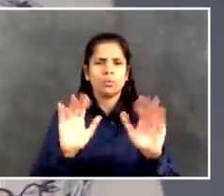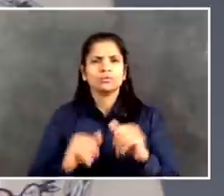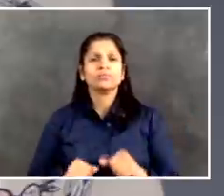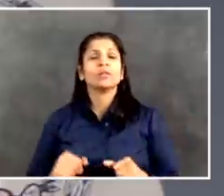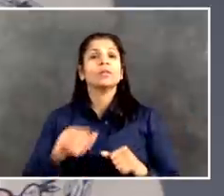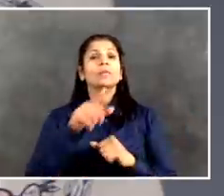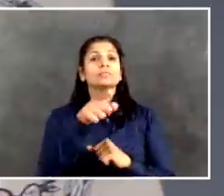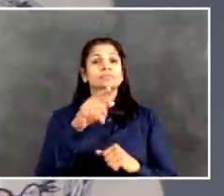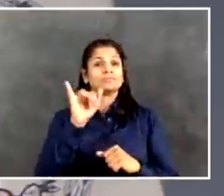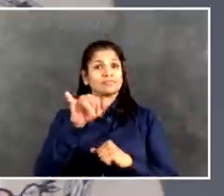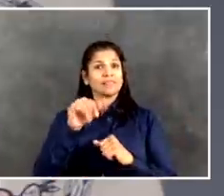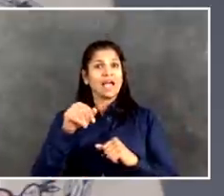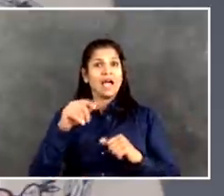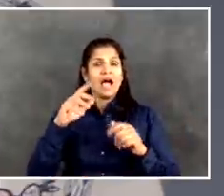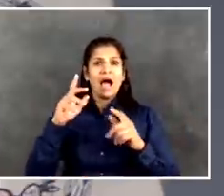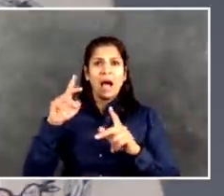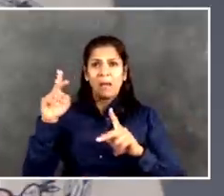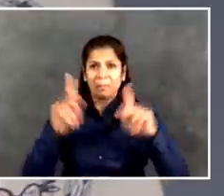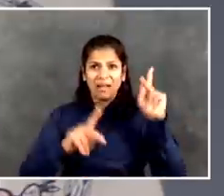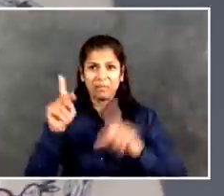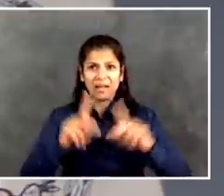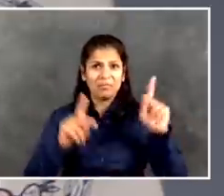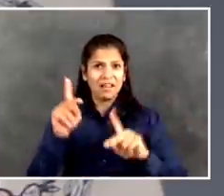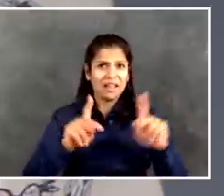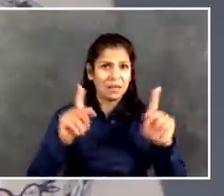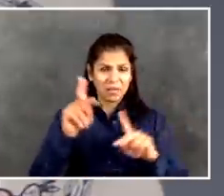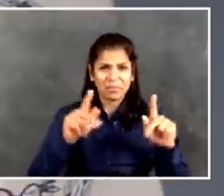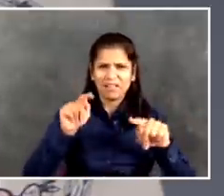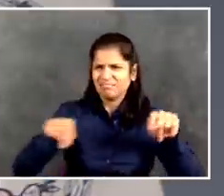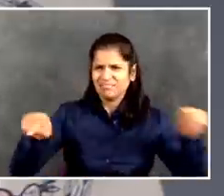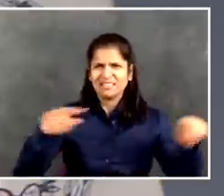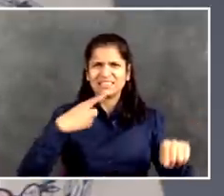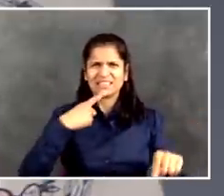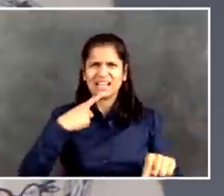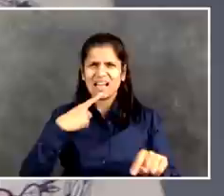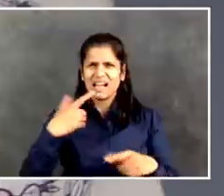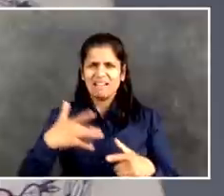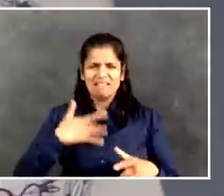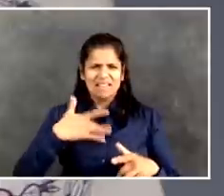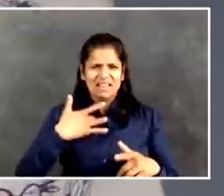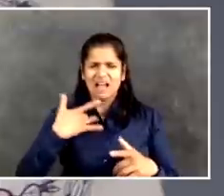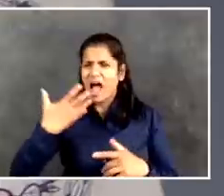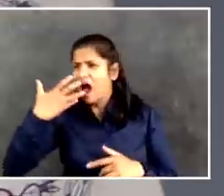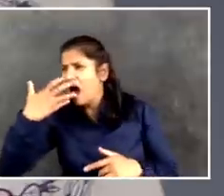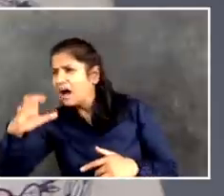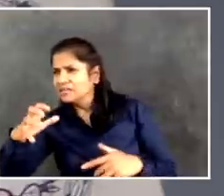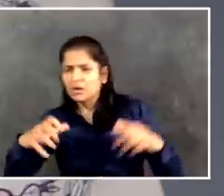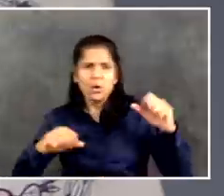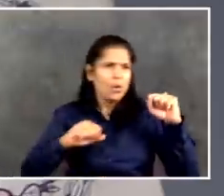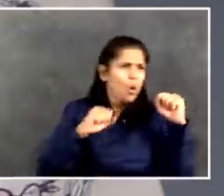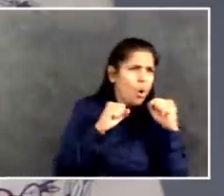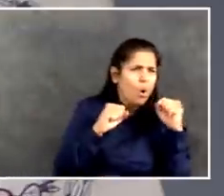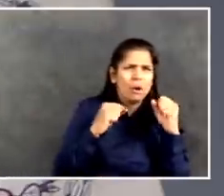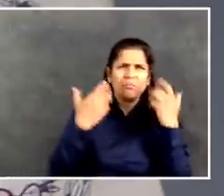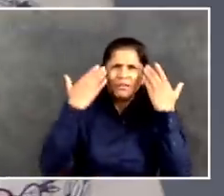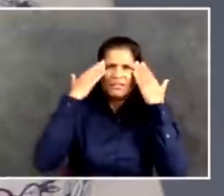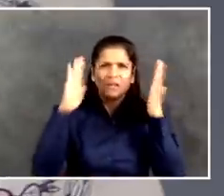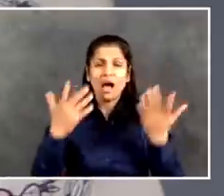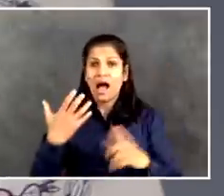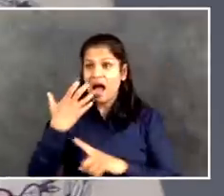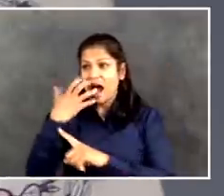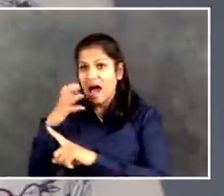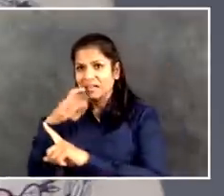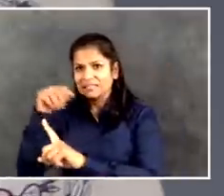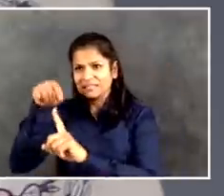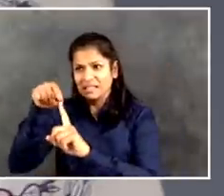Does this come through in a sort of very clean seasonal pattern? Does it reemerge later in the year? We're certainly concerned about next